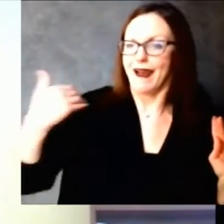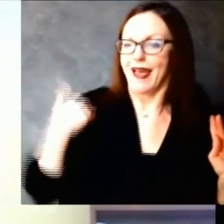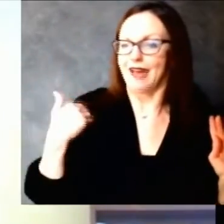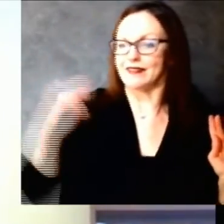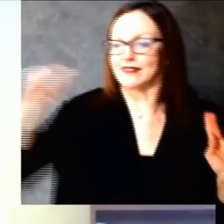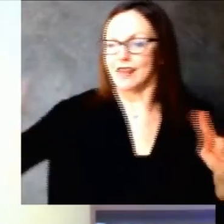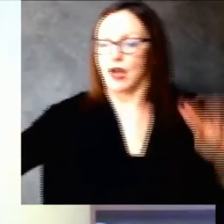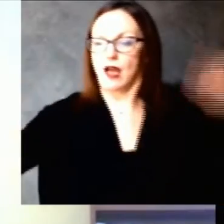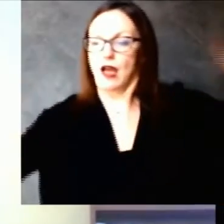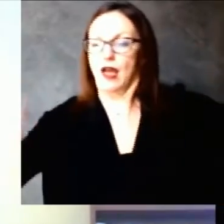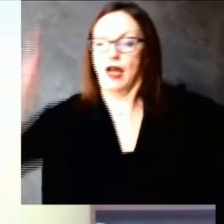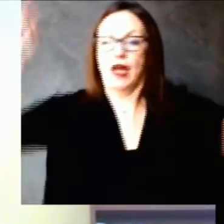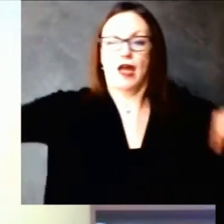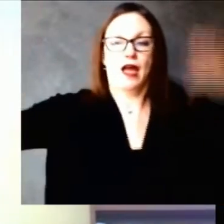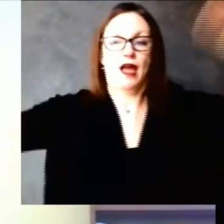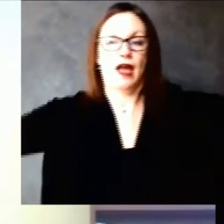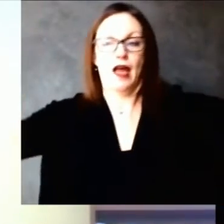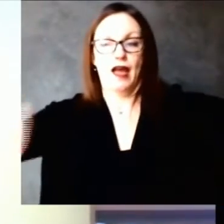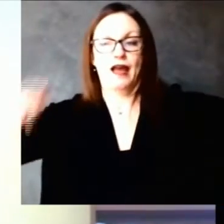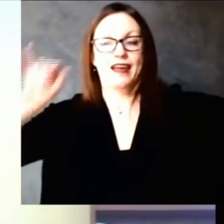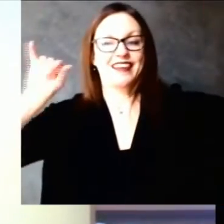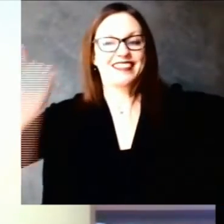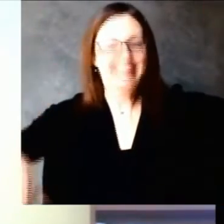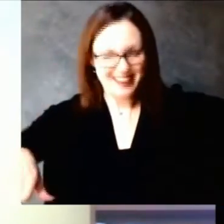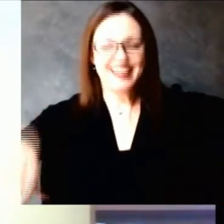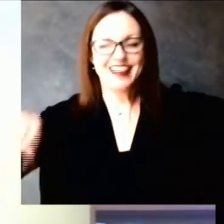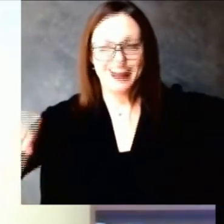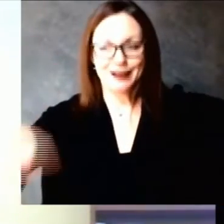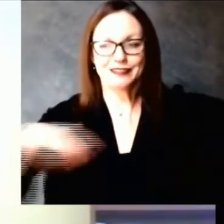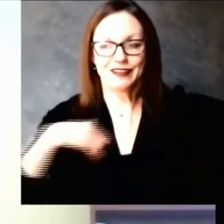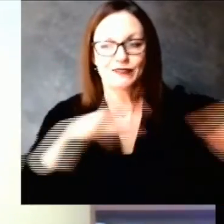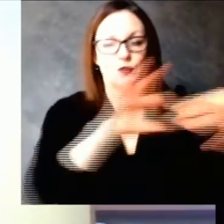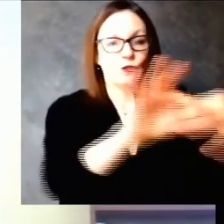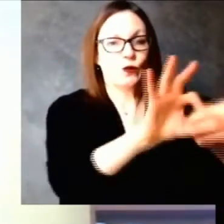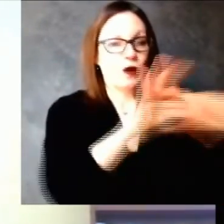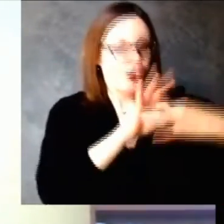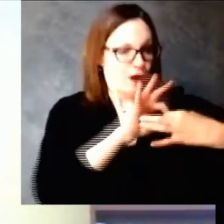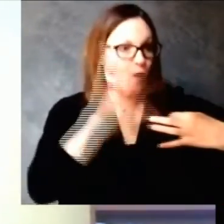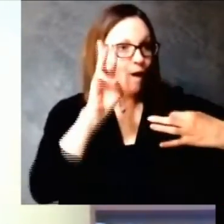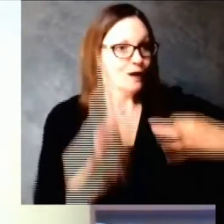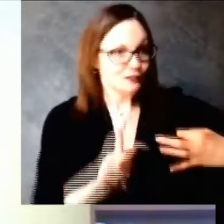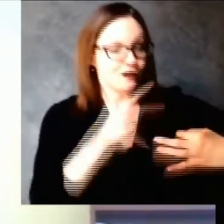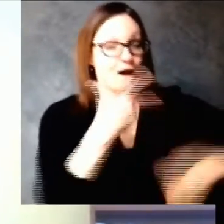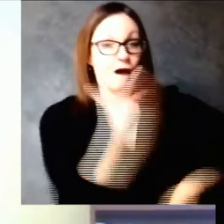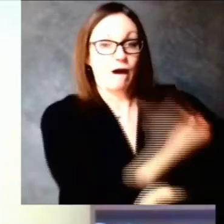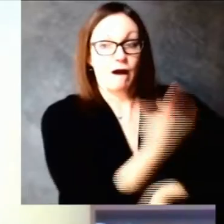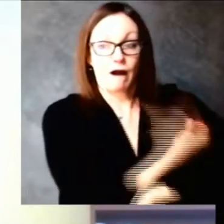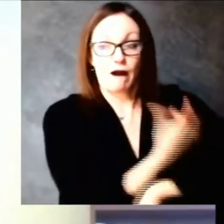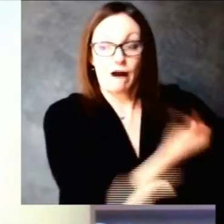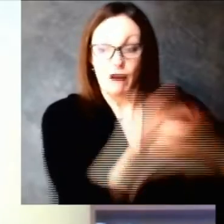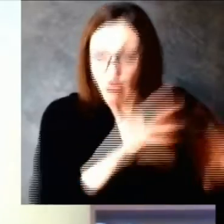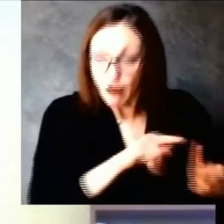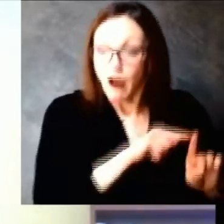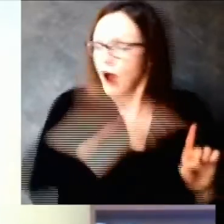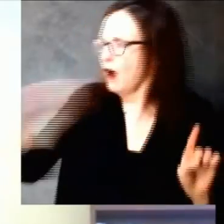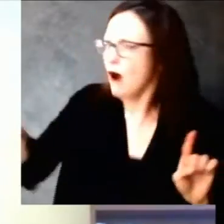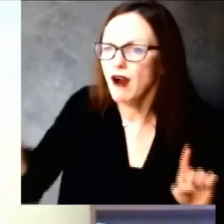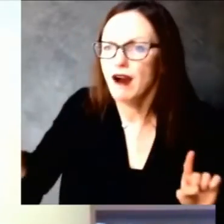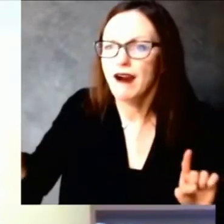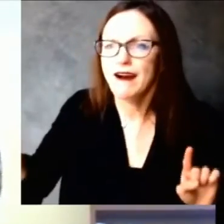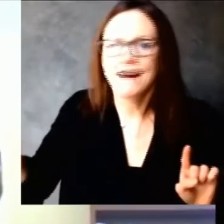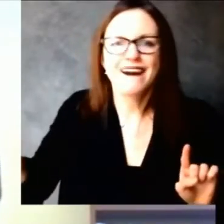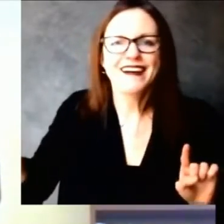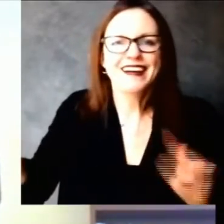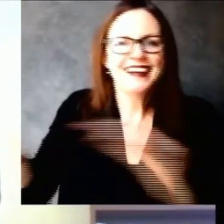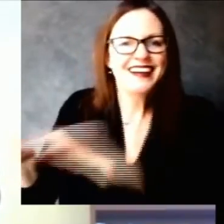affects milwaukee county but other places like wood county where the hub of marshfield is there but vaccine may be